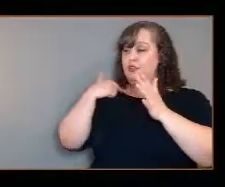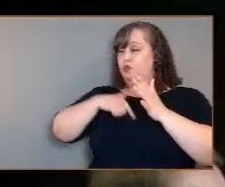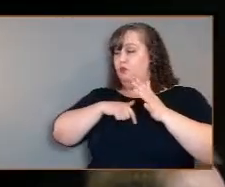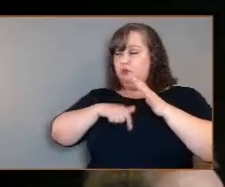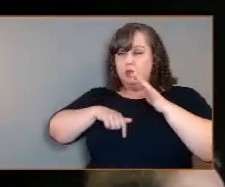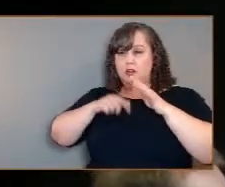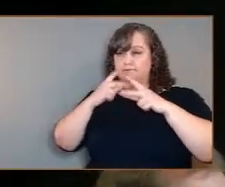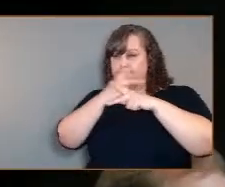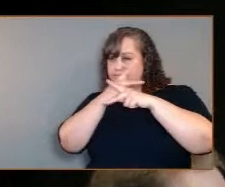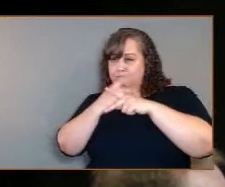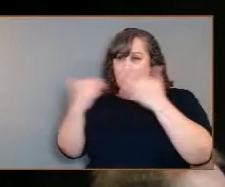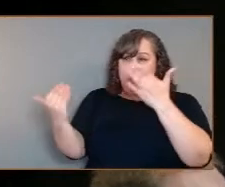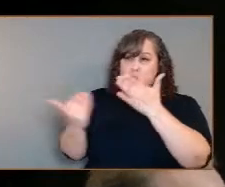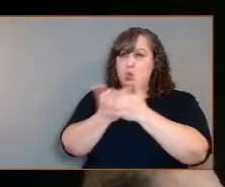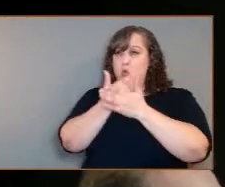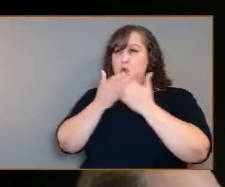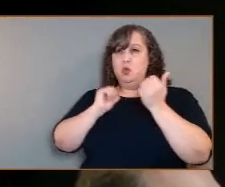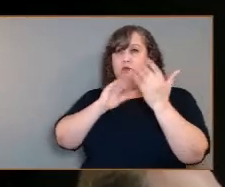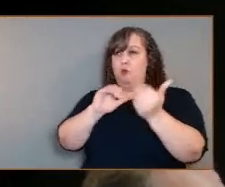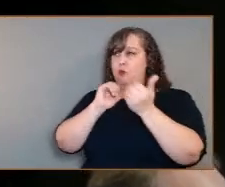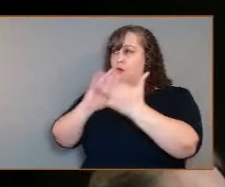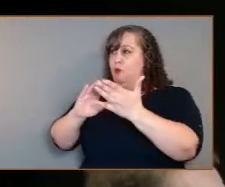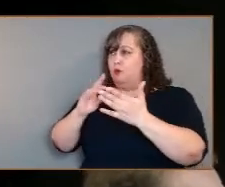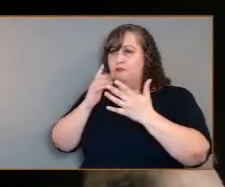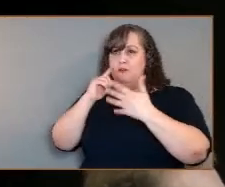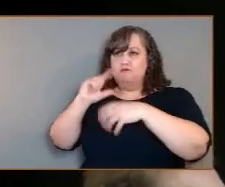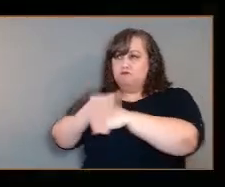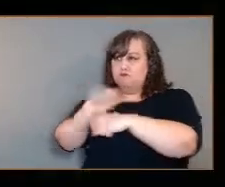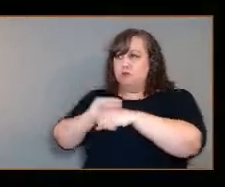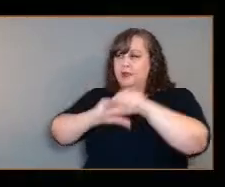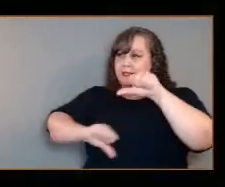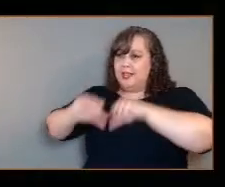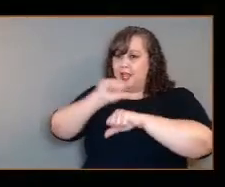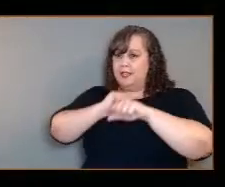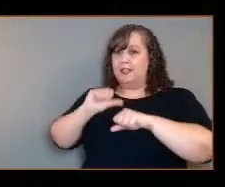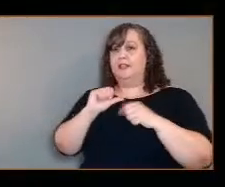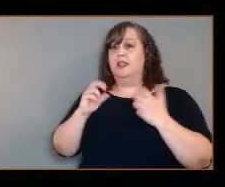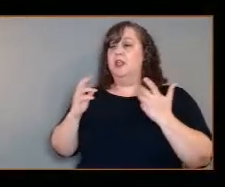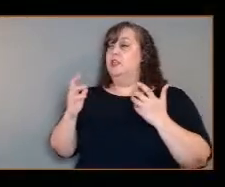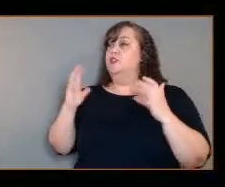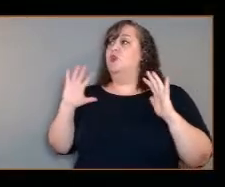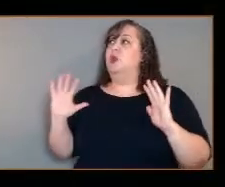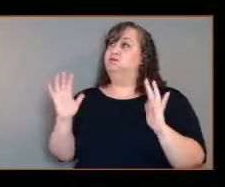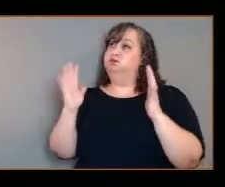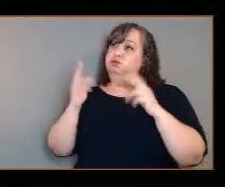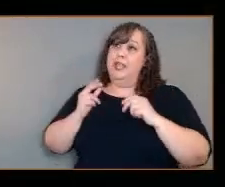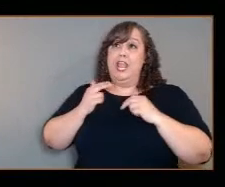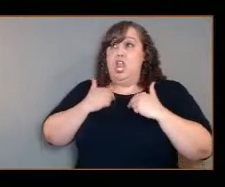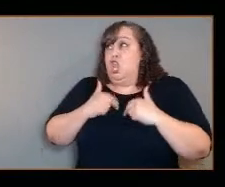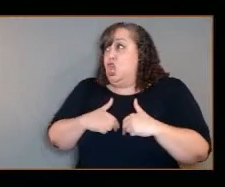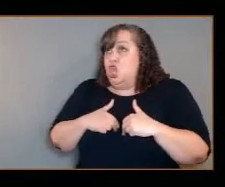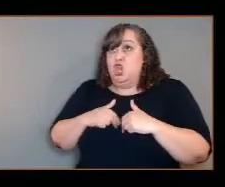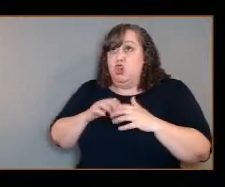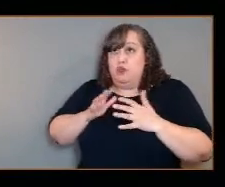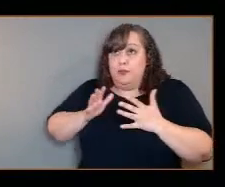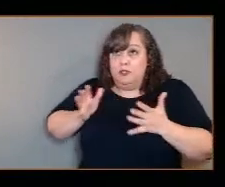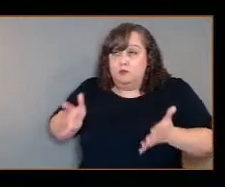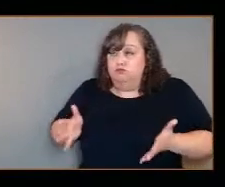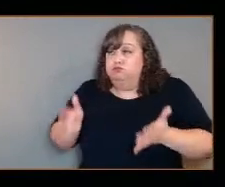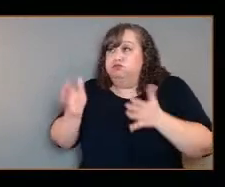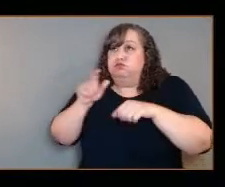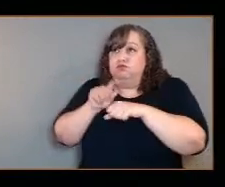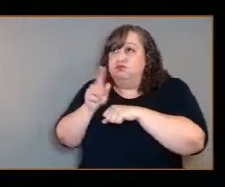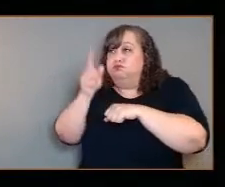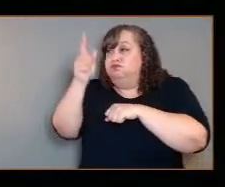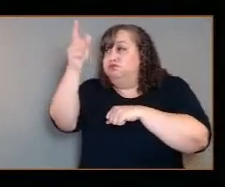so we're really excited about it. We're cheering on the humans out of the science director, just like our own robotic ambassadors that are going all